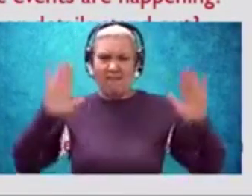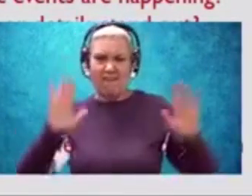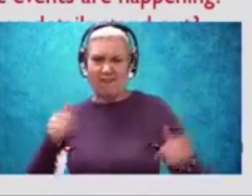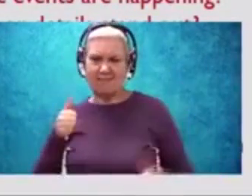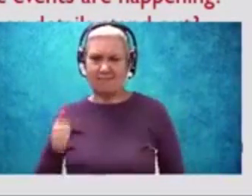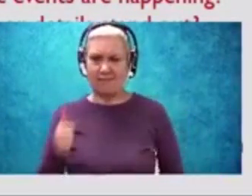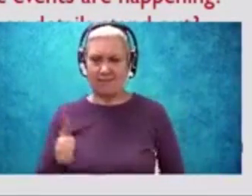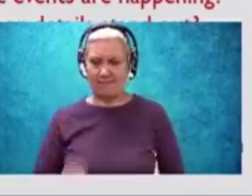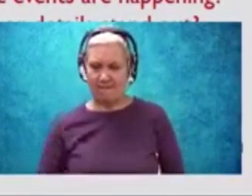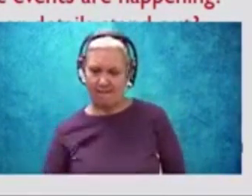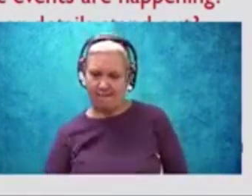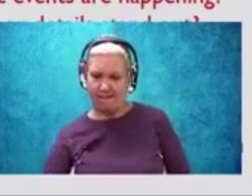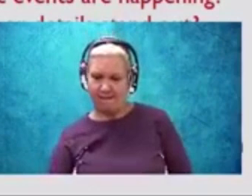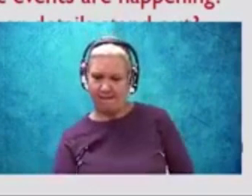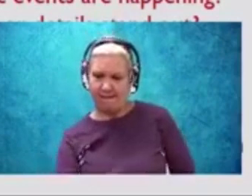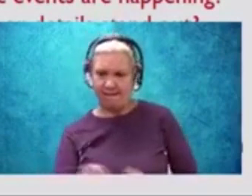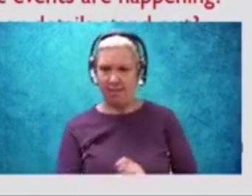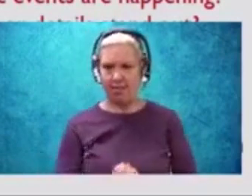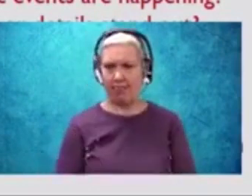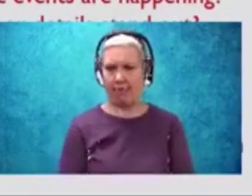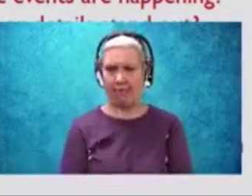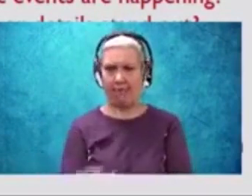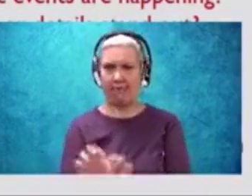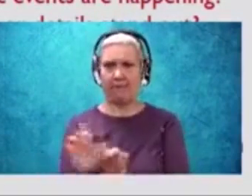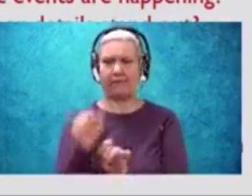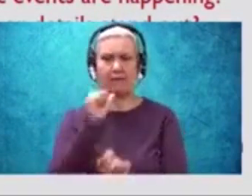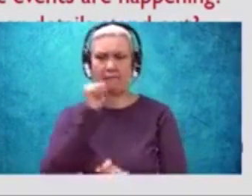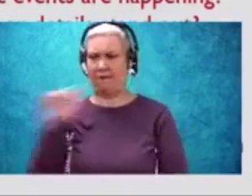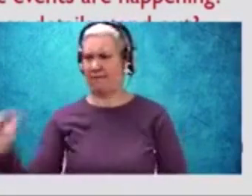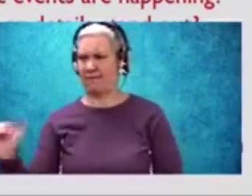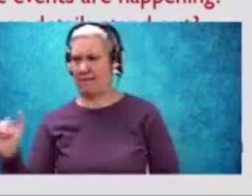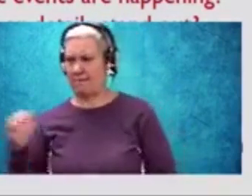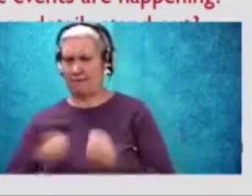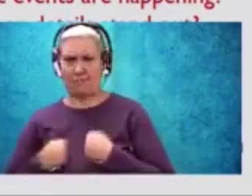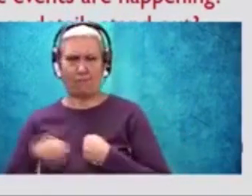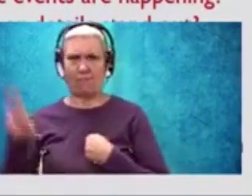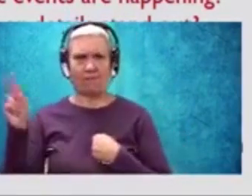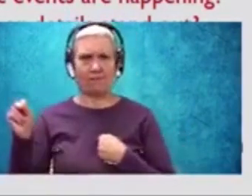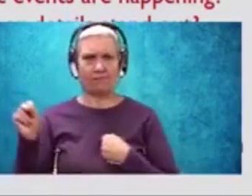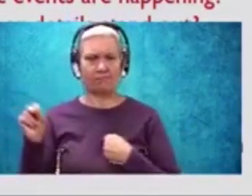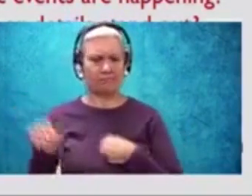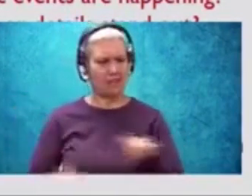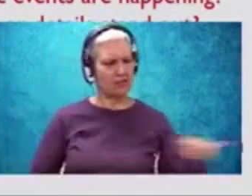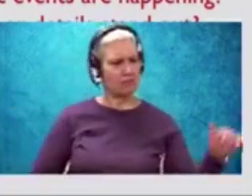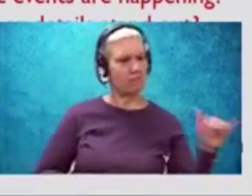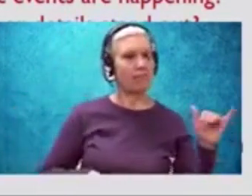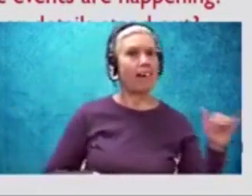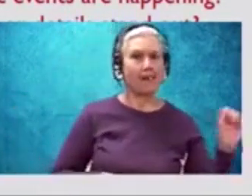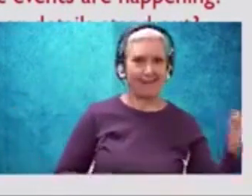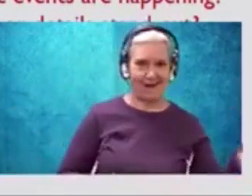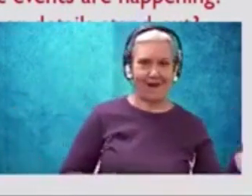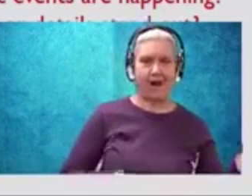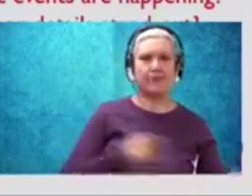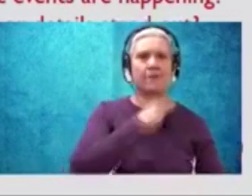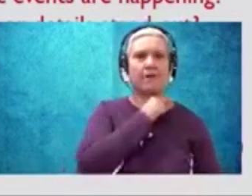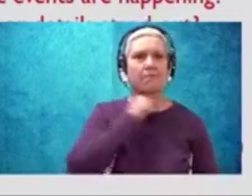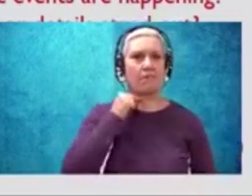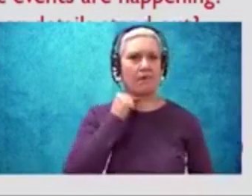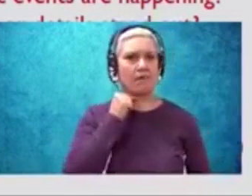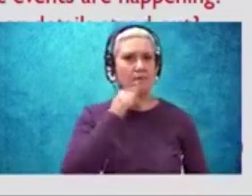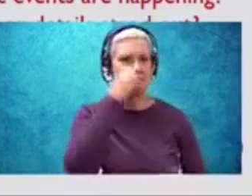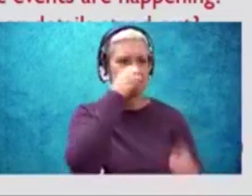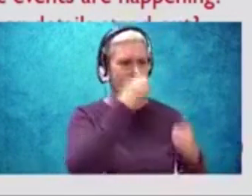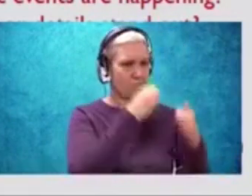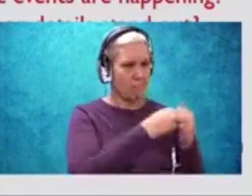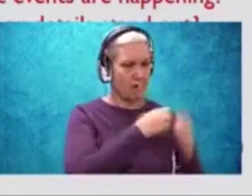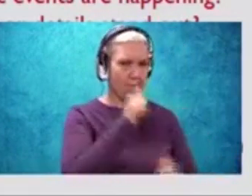marching up out of the drains, not like soldiers, like priests, grim and patient in